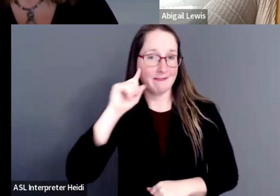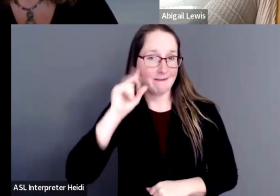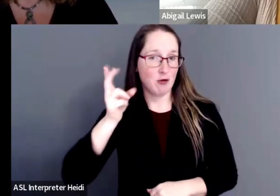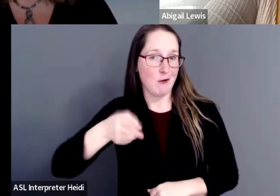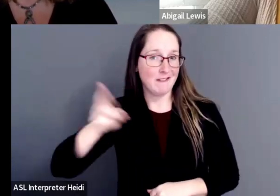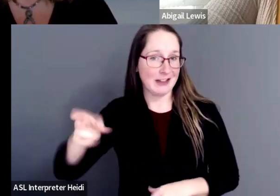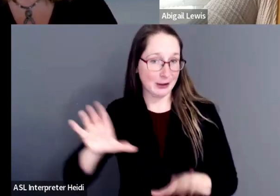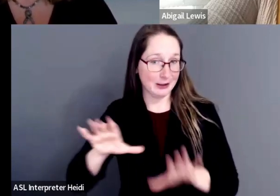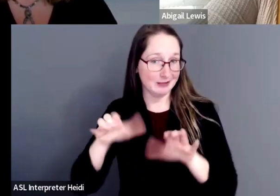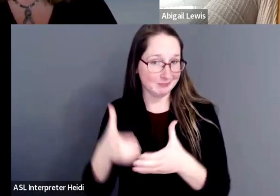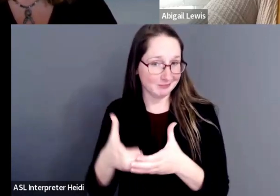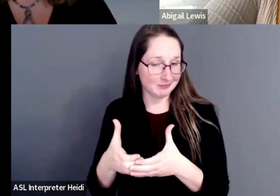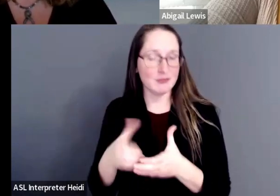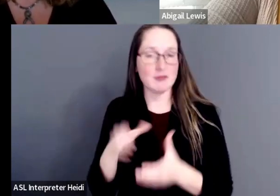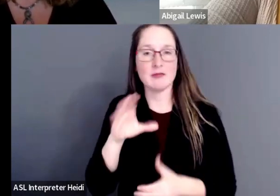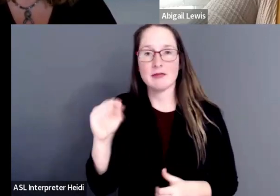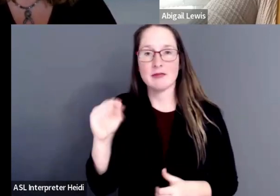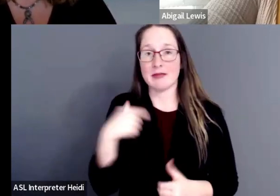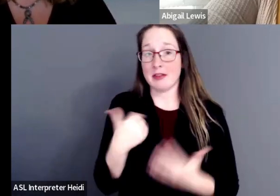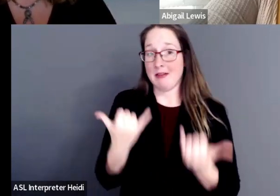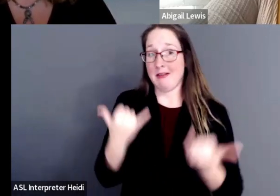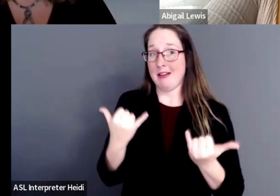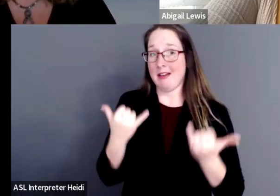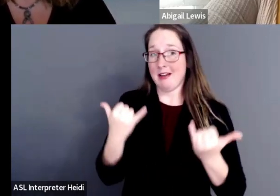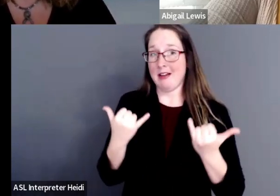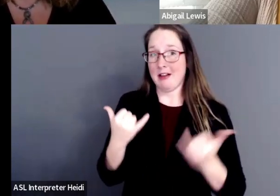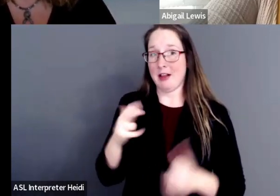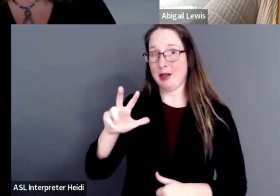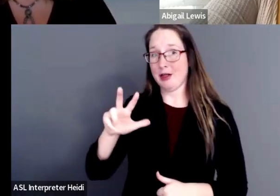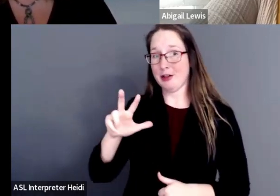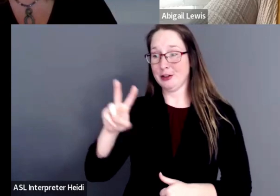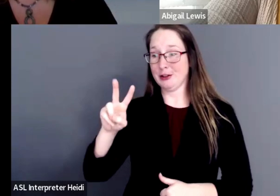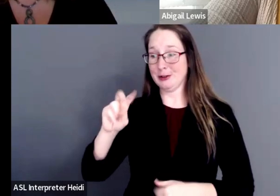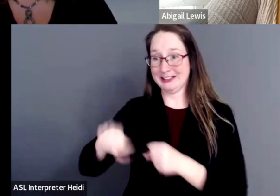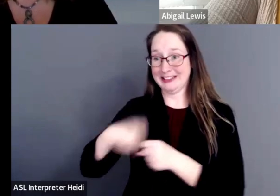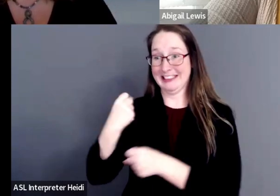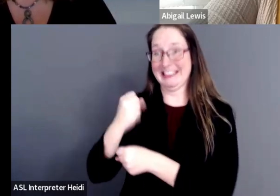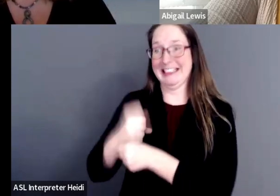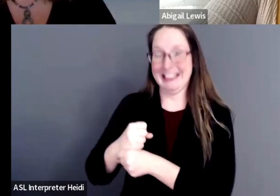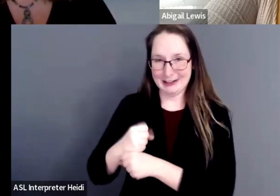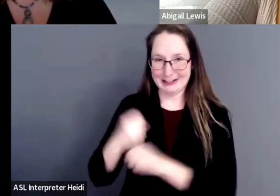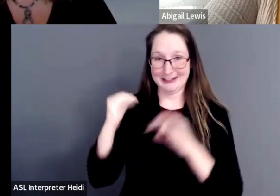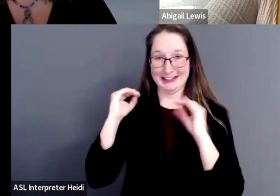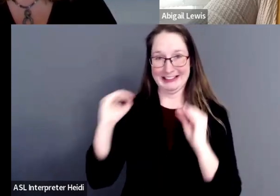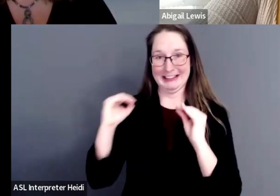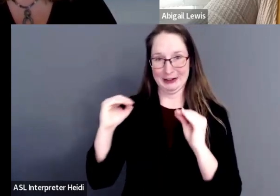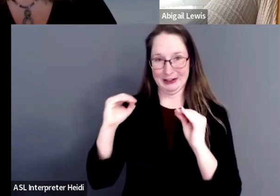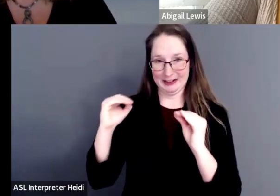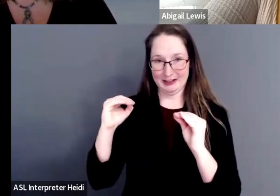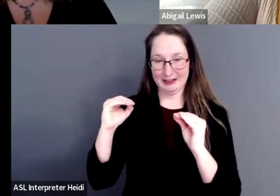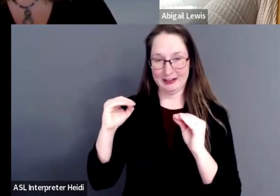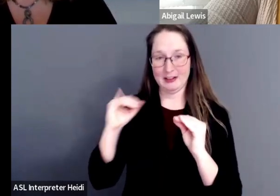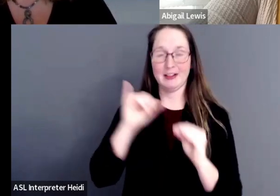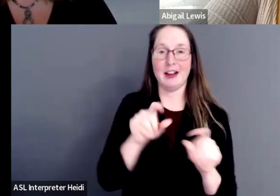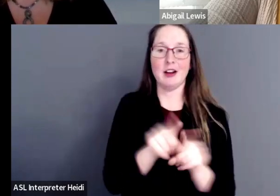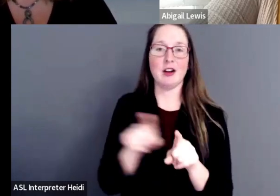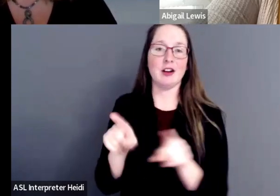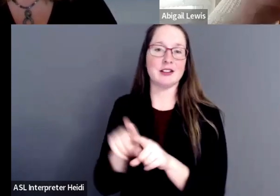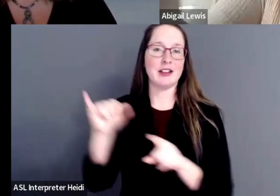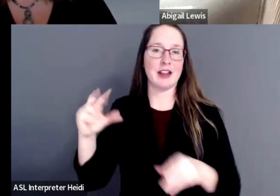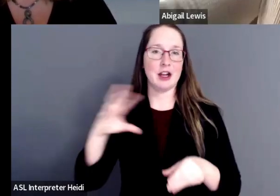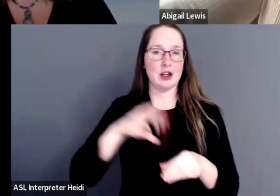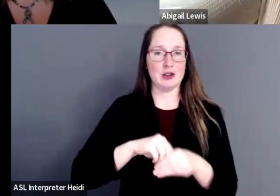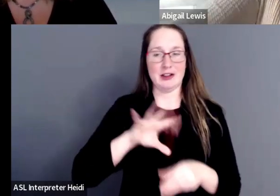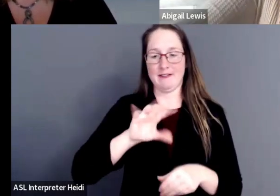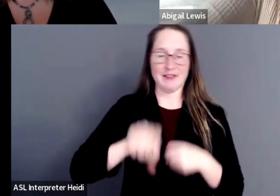hearing. And I am now in my 32nd year of teaching. And that also includes five